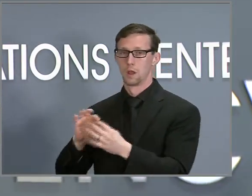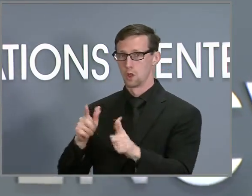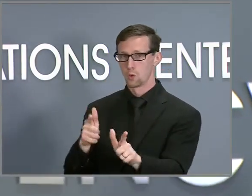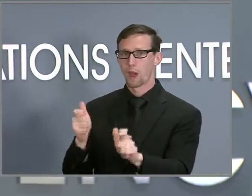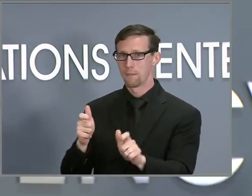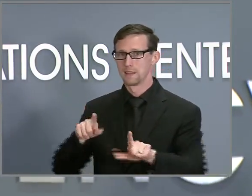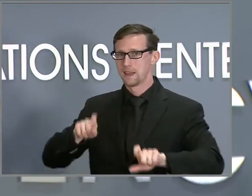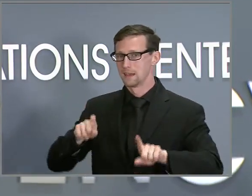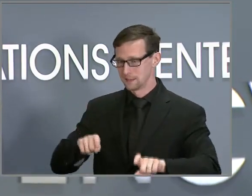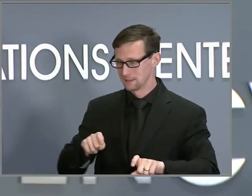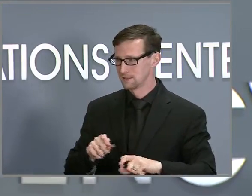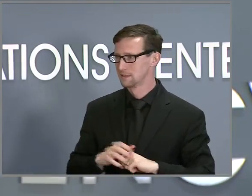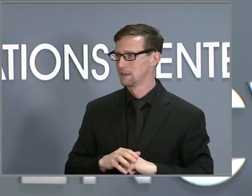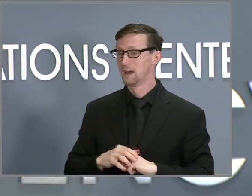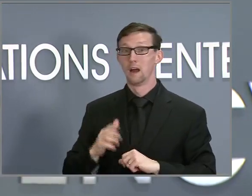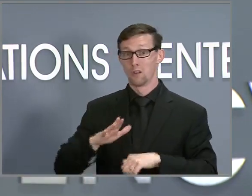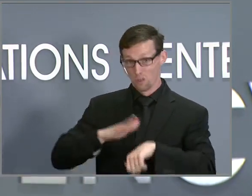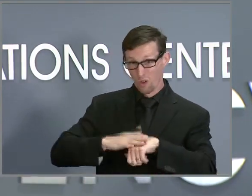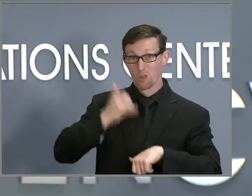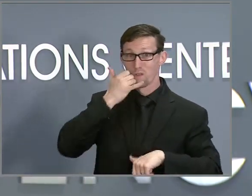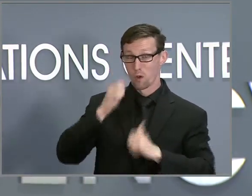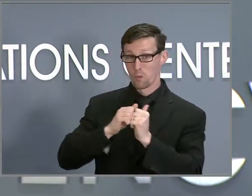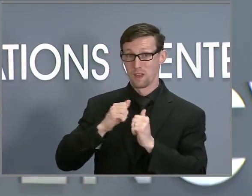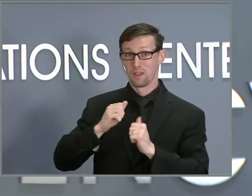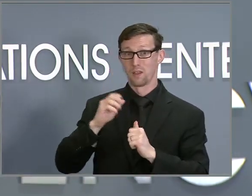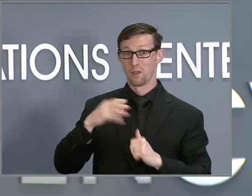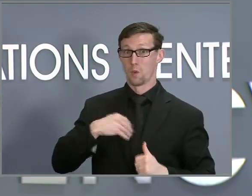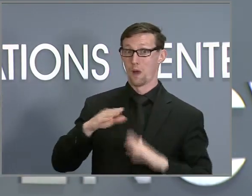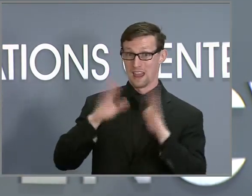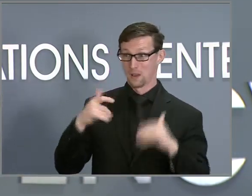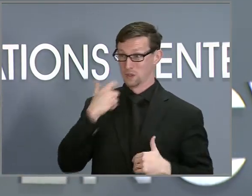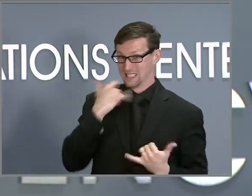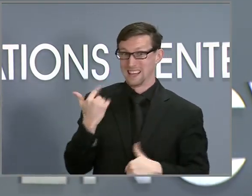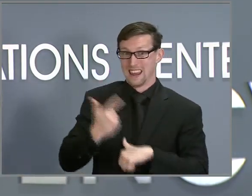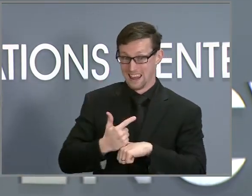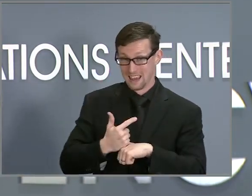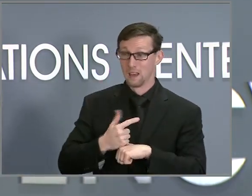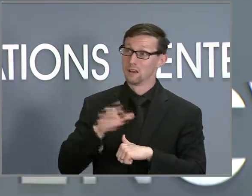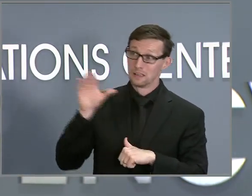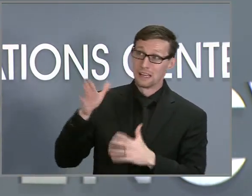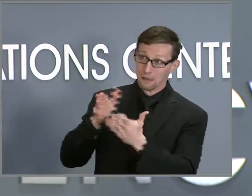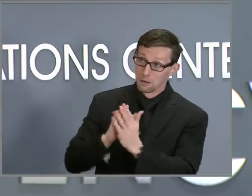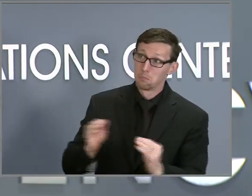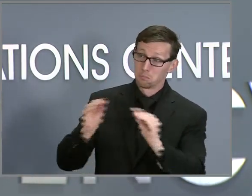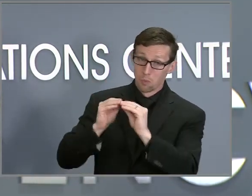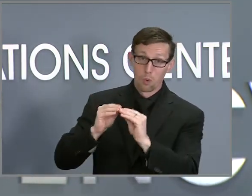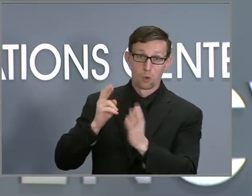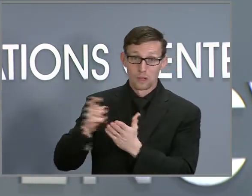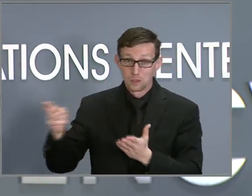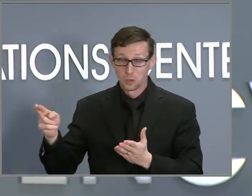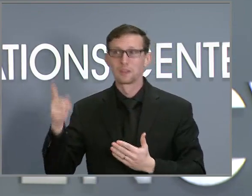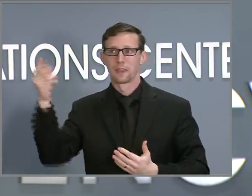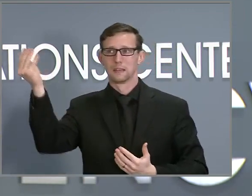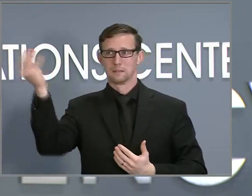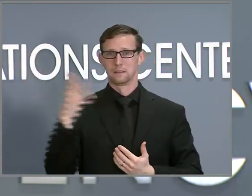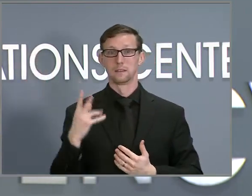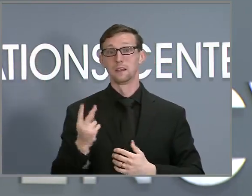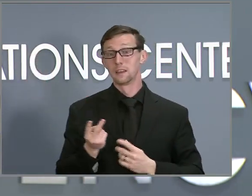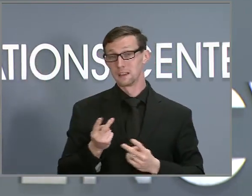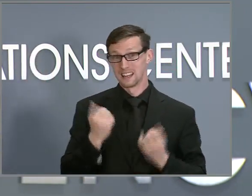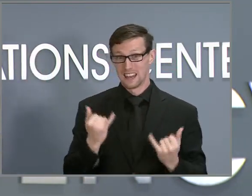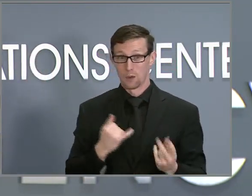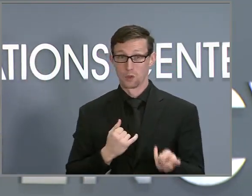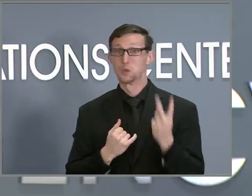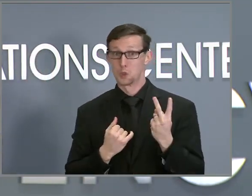asking the federal government for more resources. They let us know that two more rapid tests